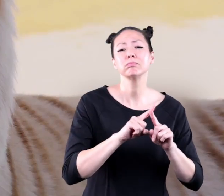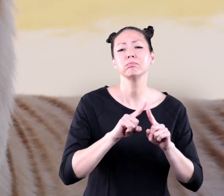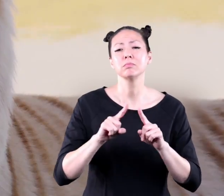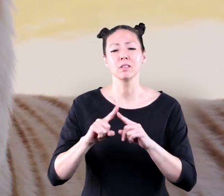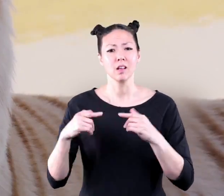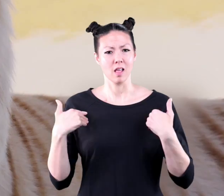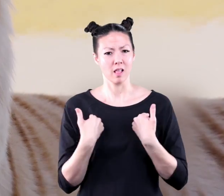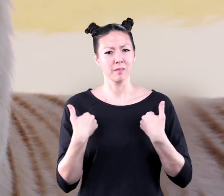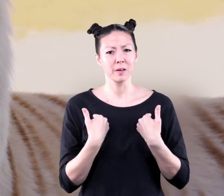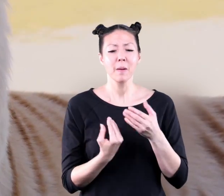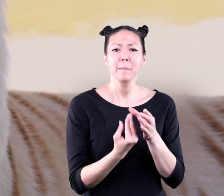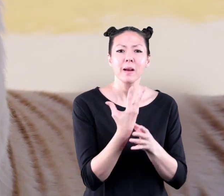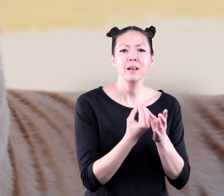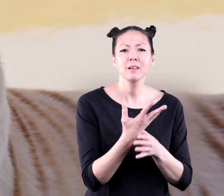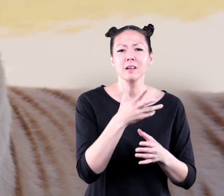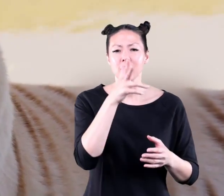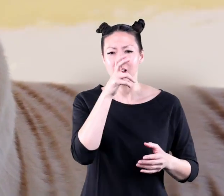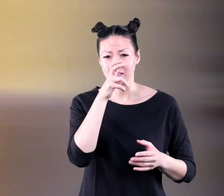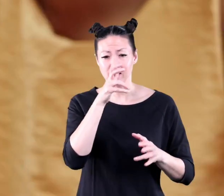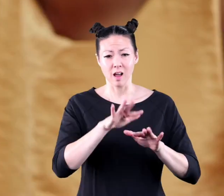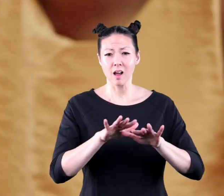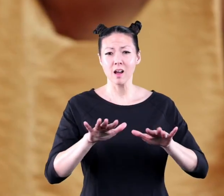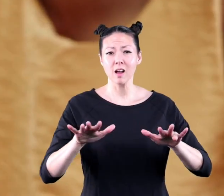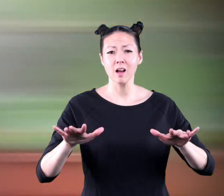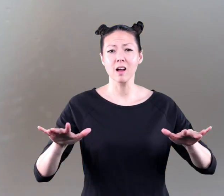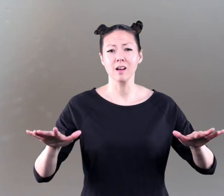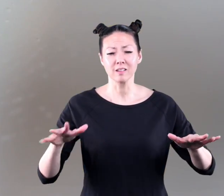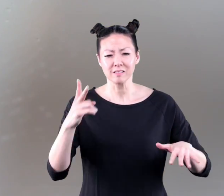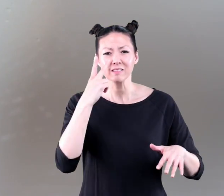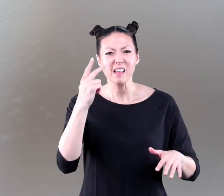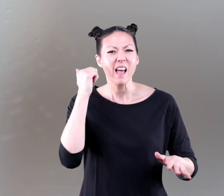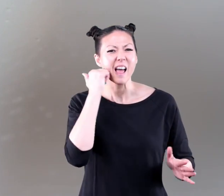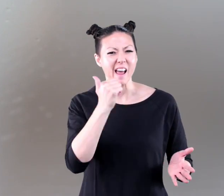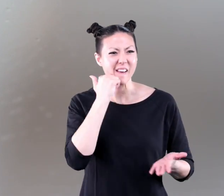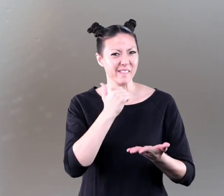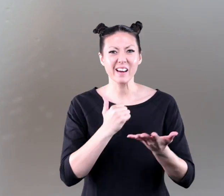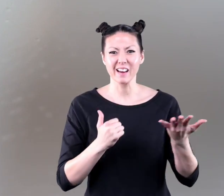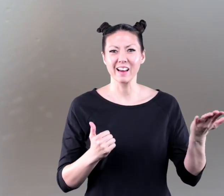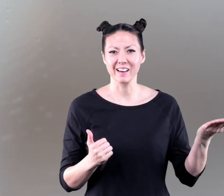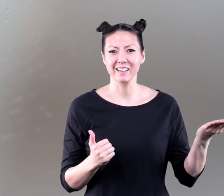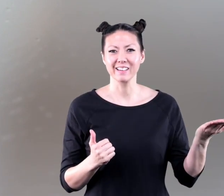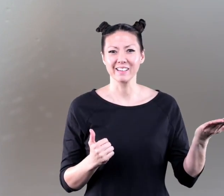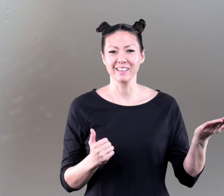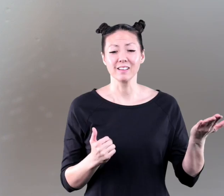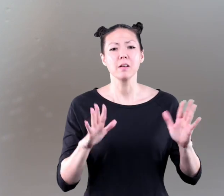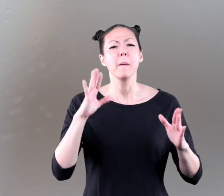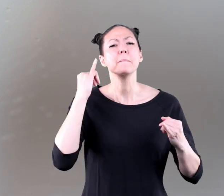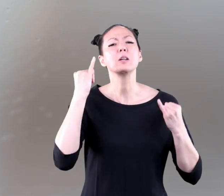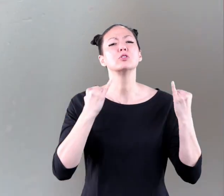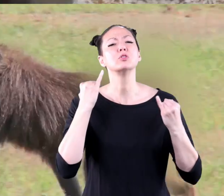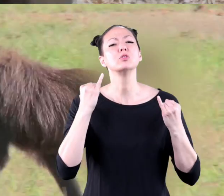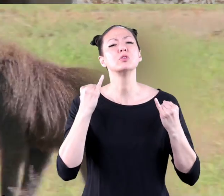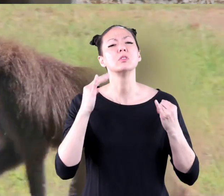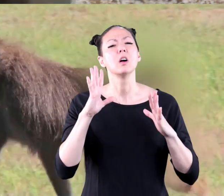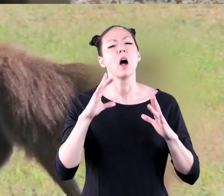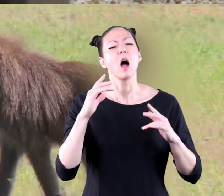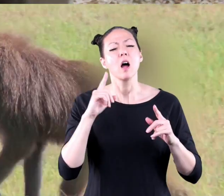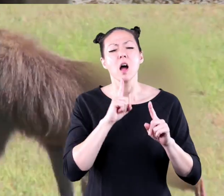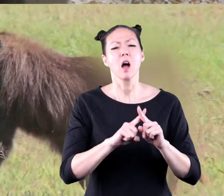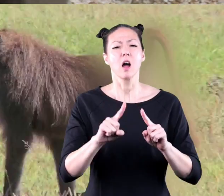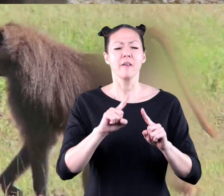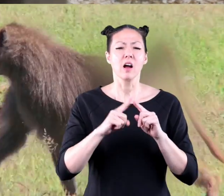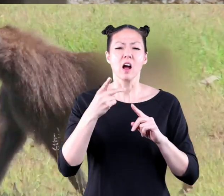think of all the different animals plants and insects that you see every day imagine